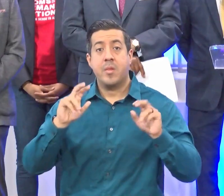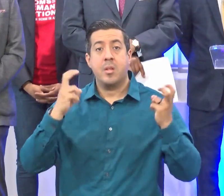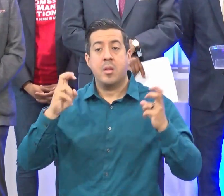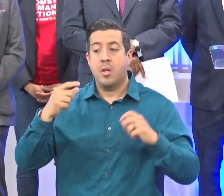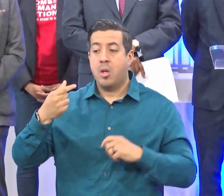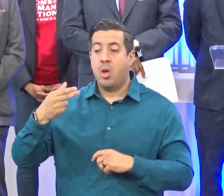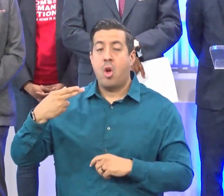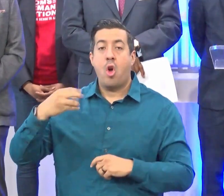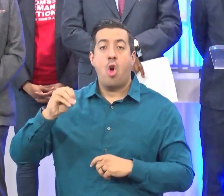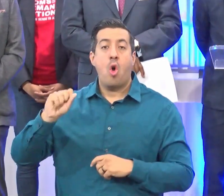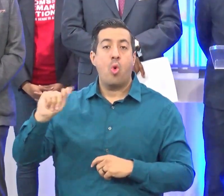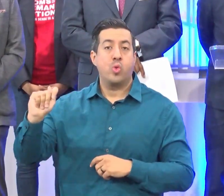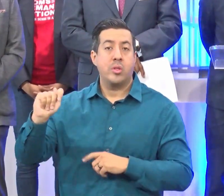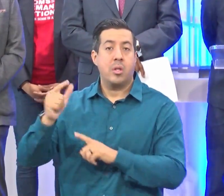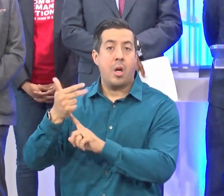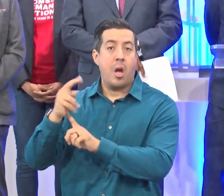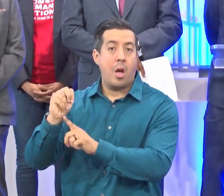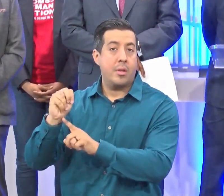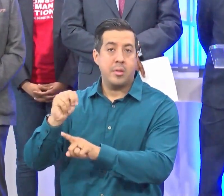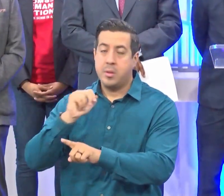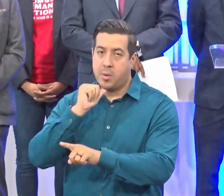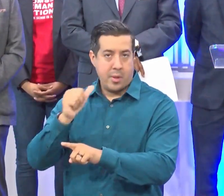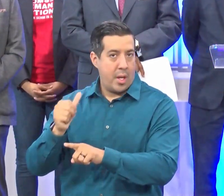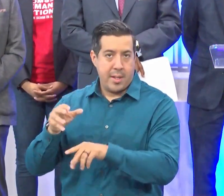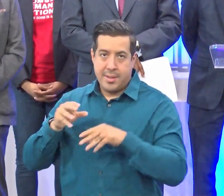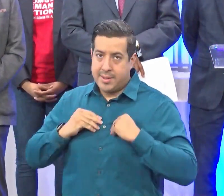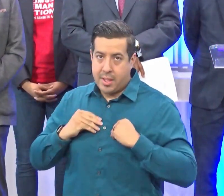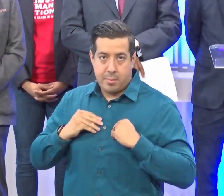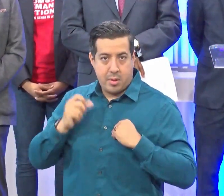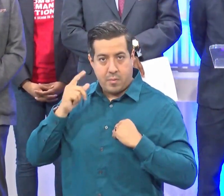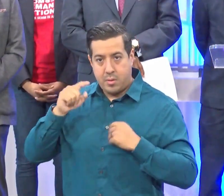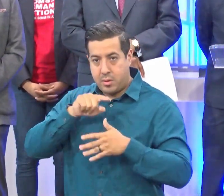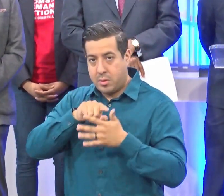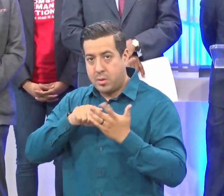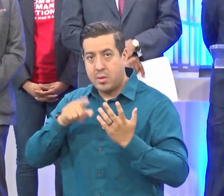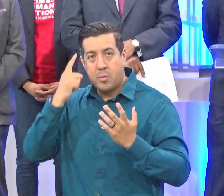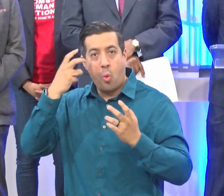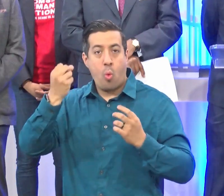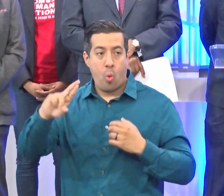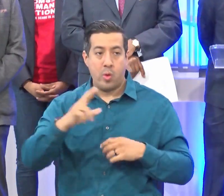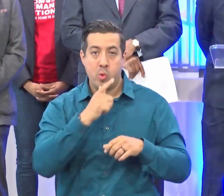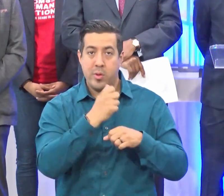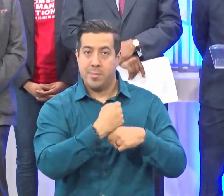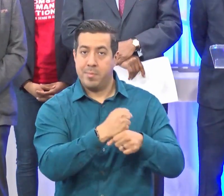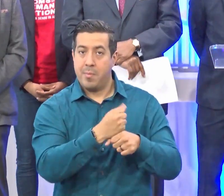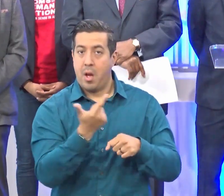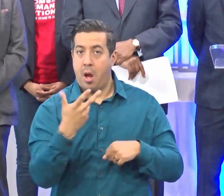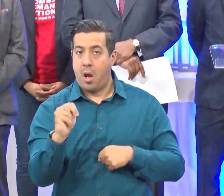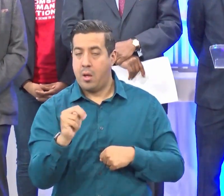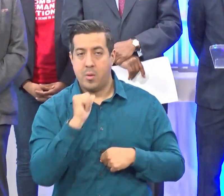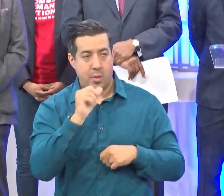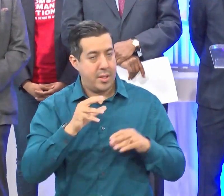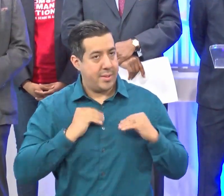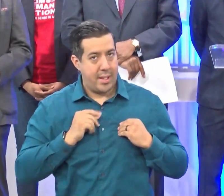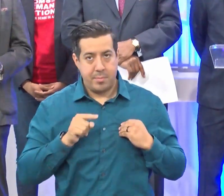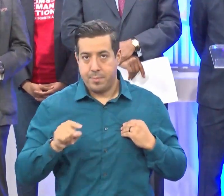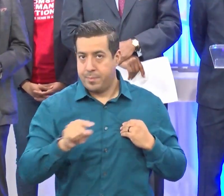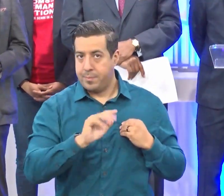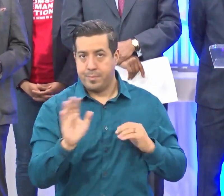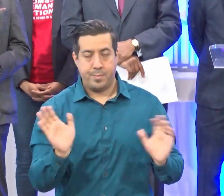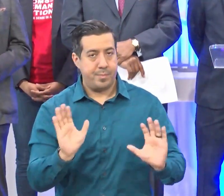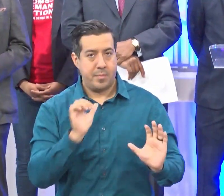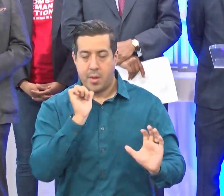So we're not accepting any ghost guns, any of these 3D manufactured guns. We're not accepting any of